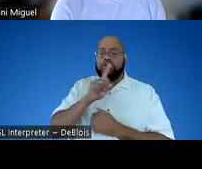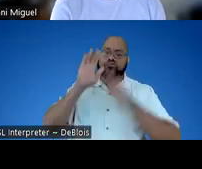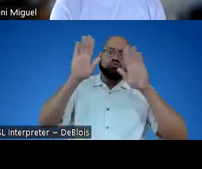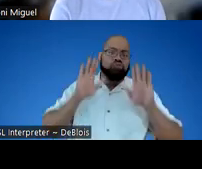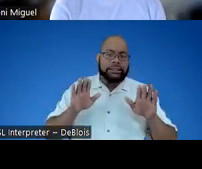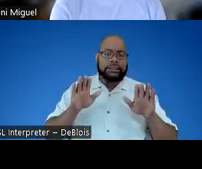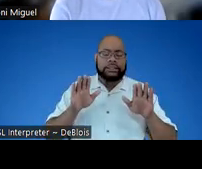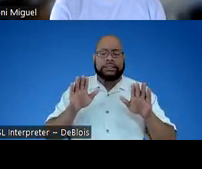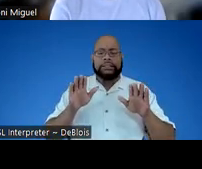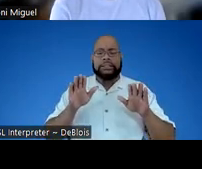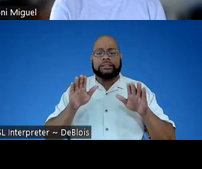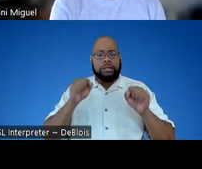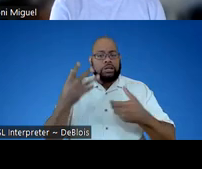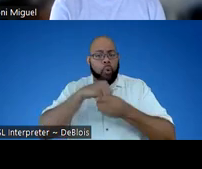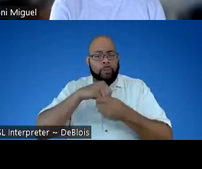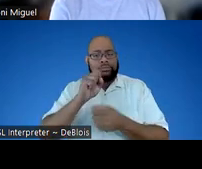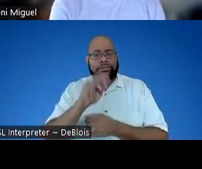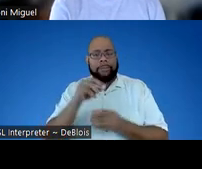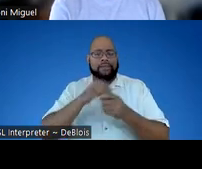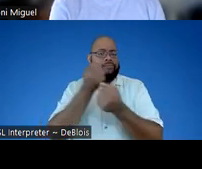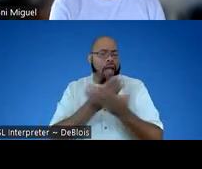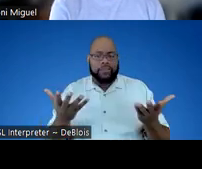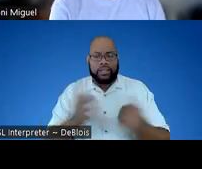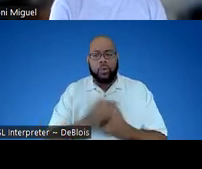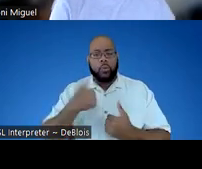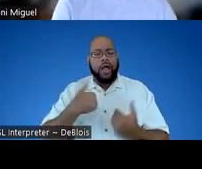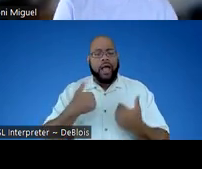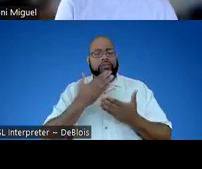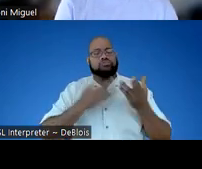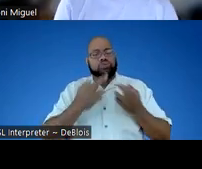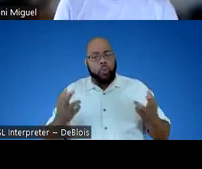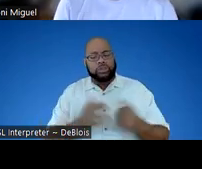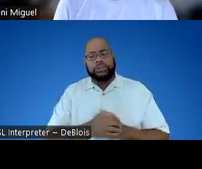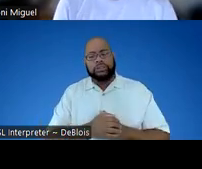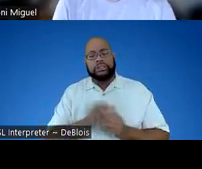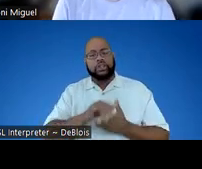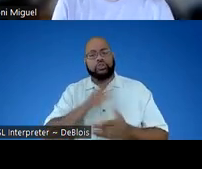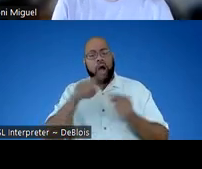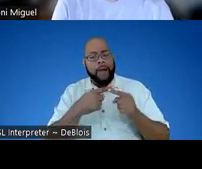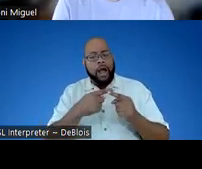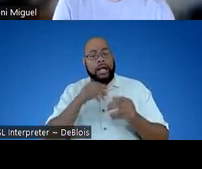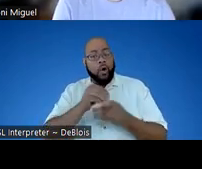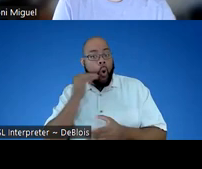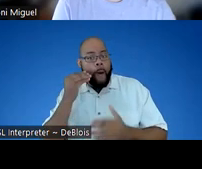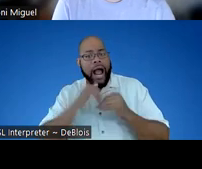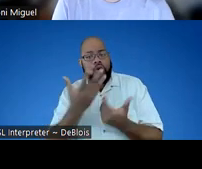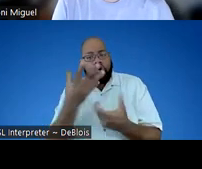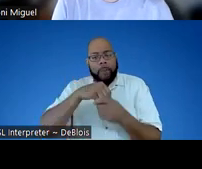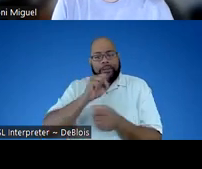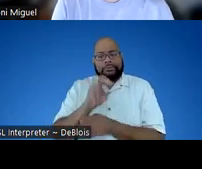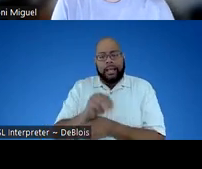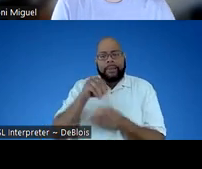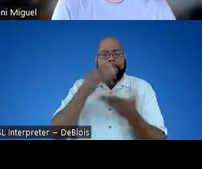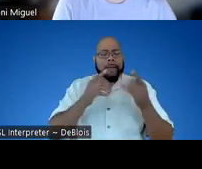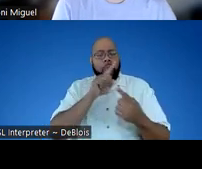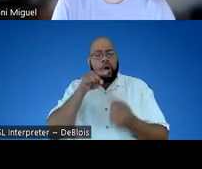way you can incorporate STEM into pretty much anything. You know, we have some resources that talk about at home. How do you incorporate STEM into